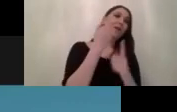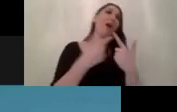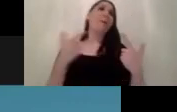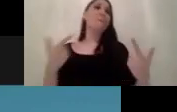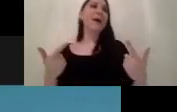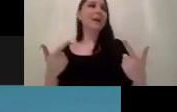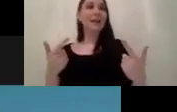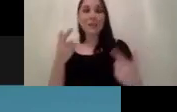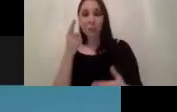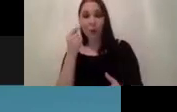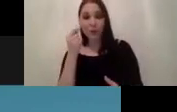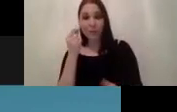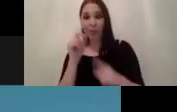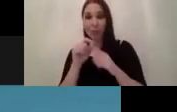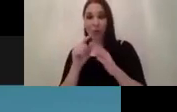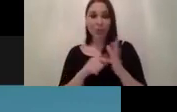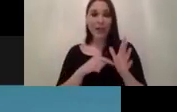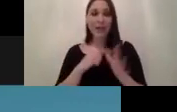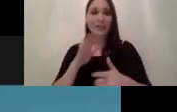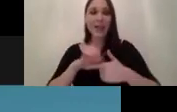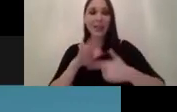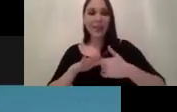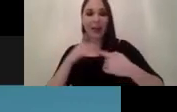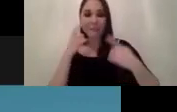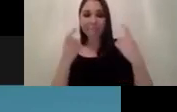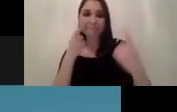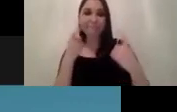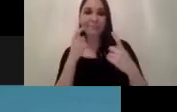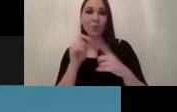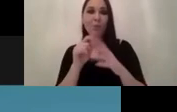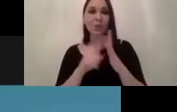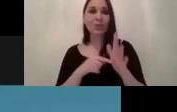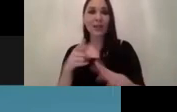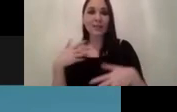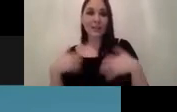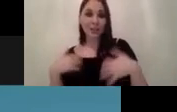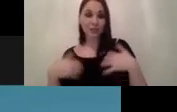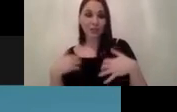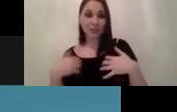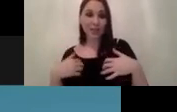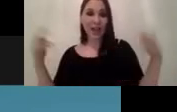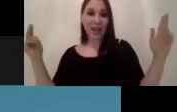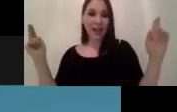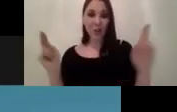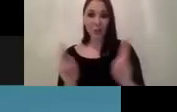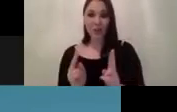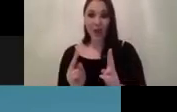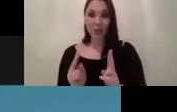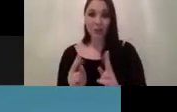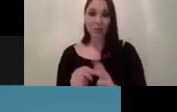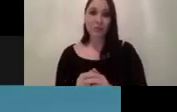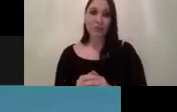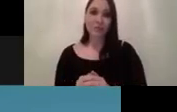and then afterwards you want to look at the projects which you deem interesting and then narrow it down and narrow the